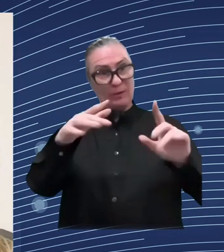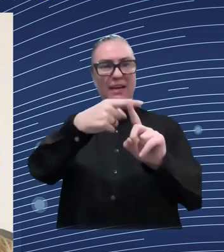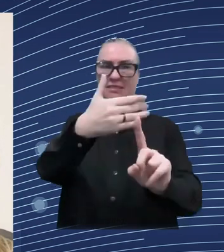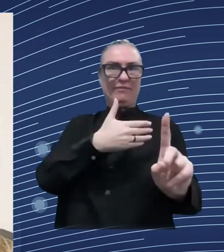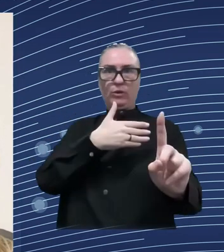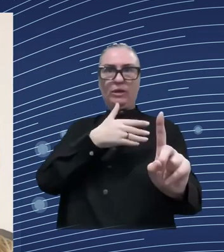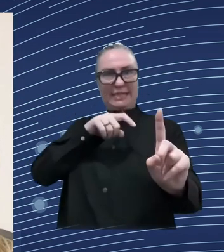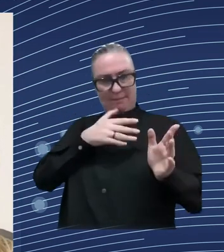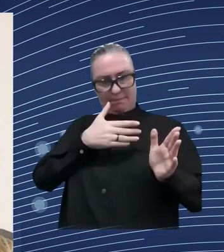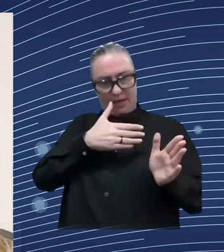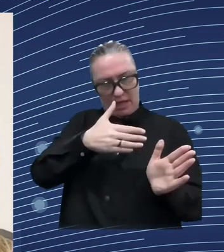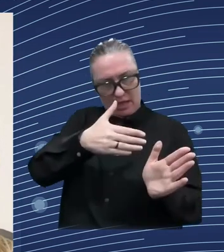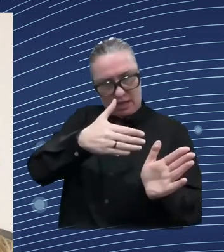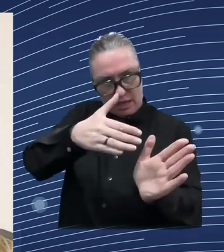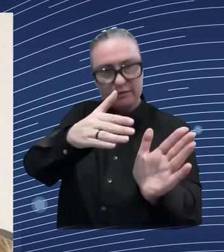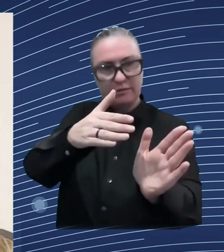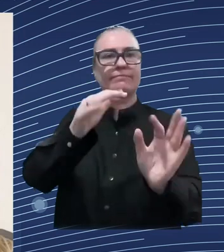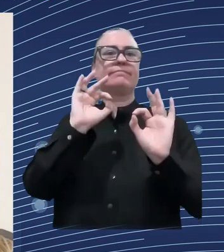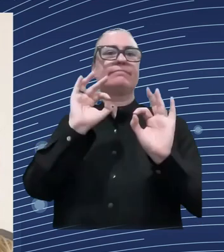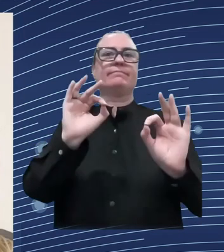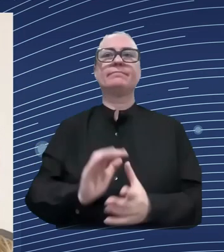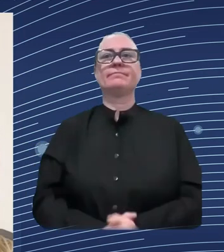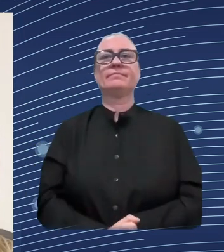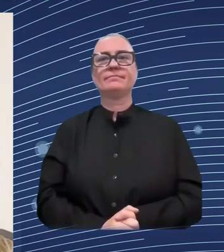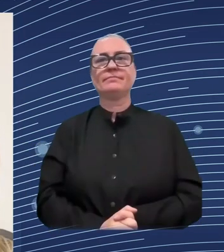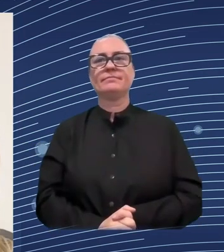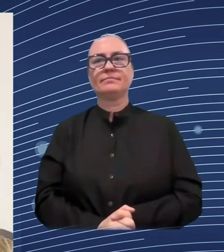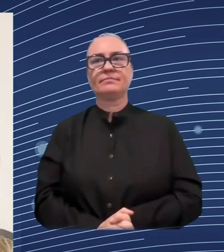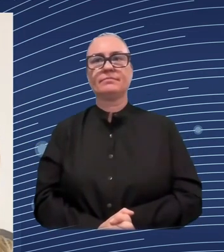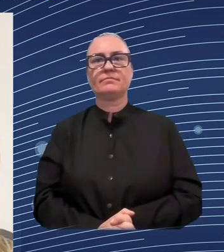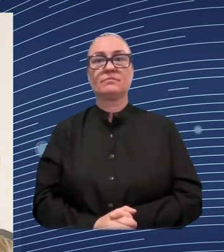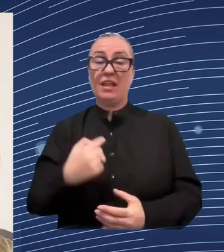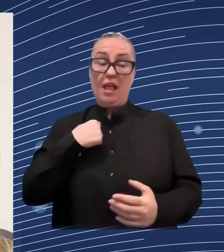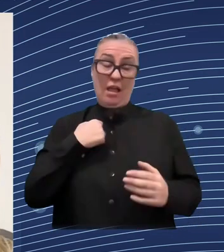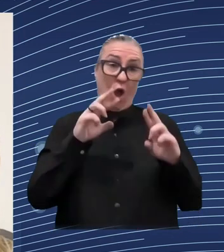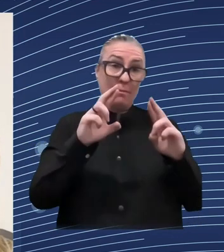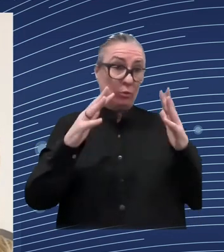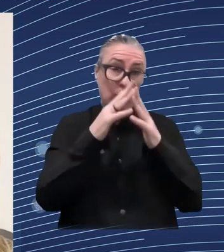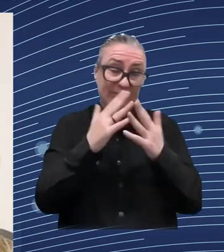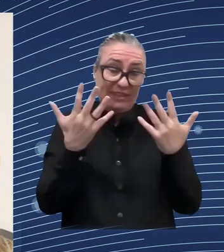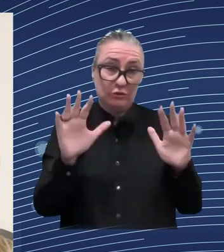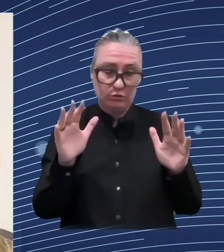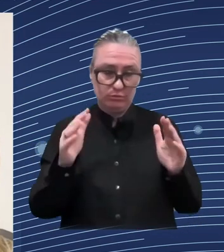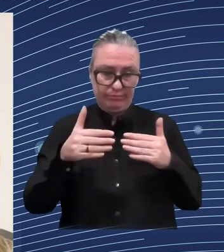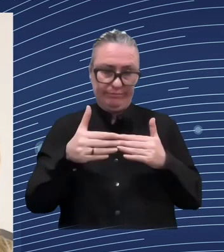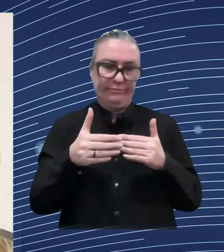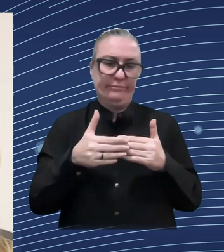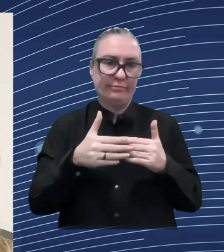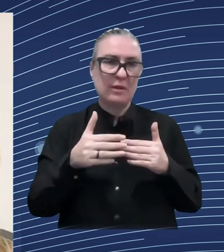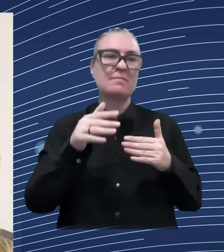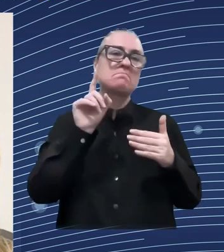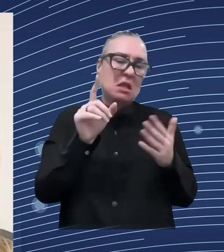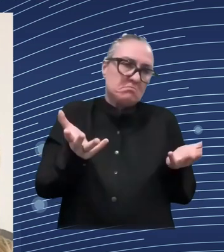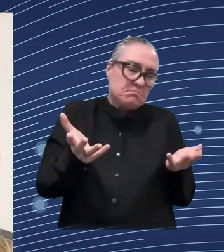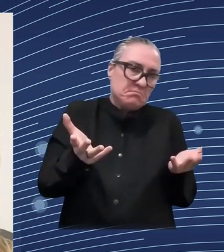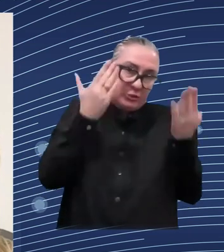we have to do uh support now and uh you know that there is a discussion on the ukraine facility is still going on